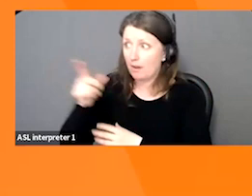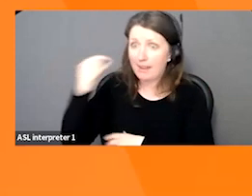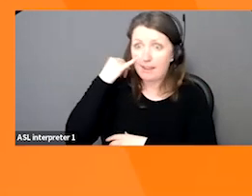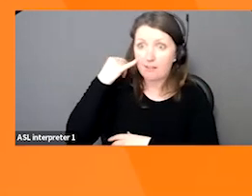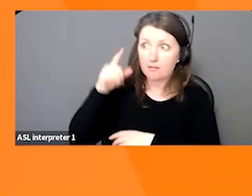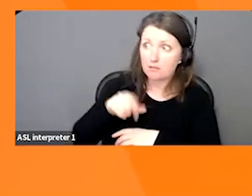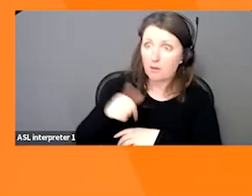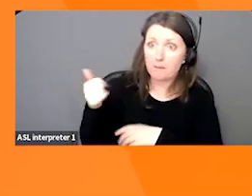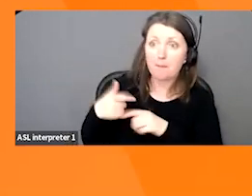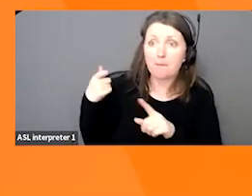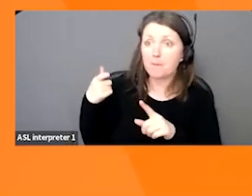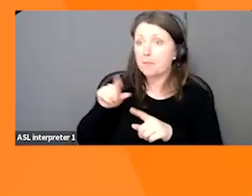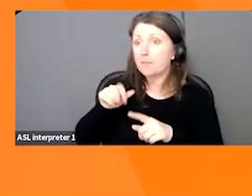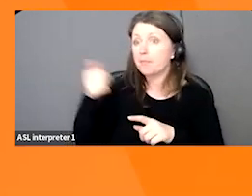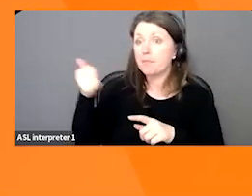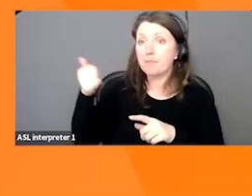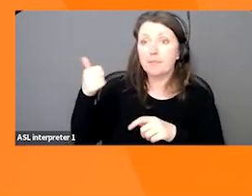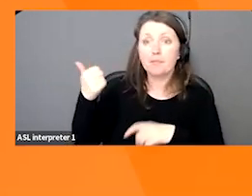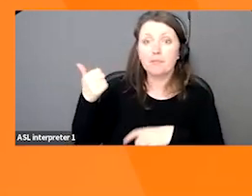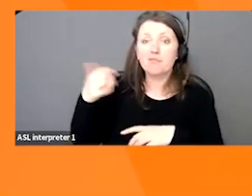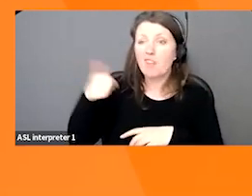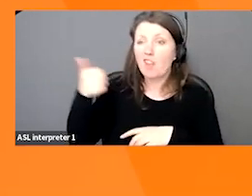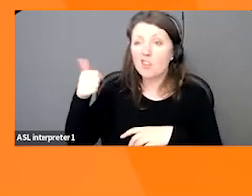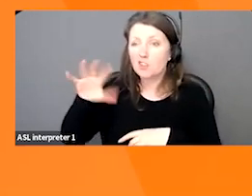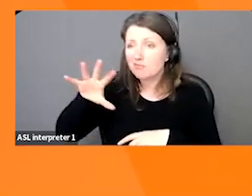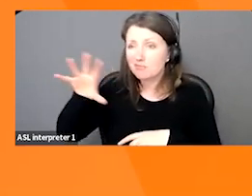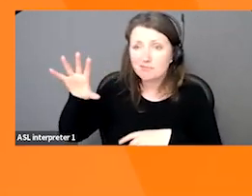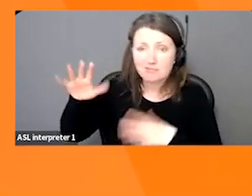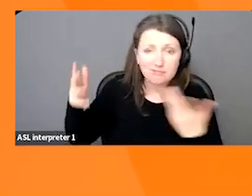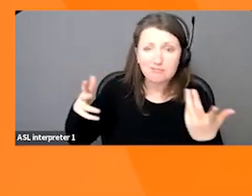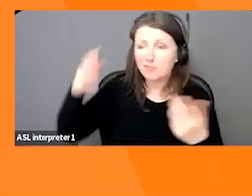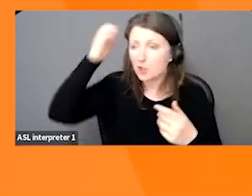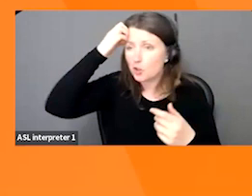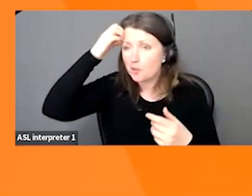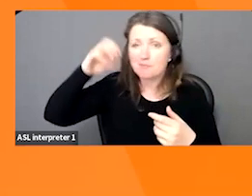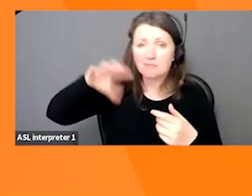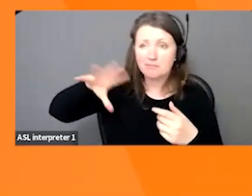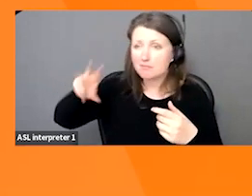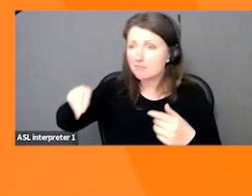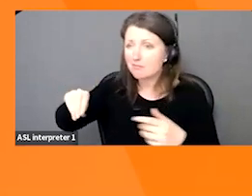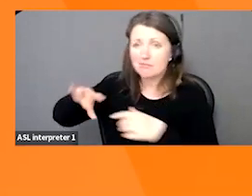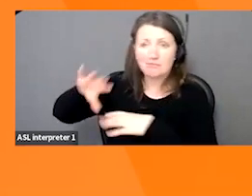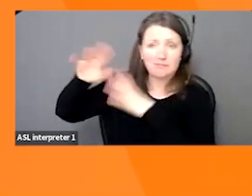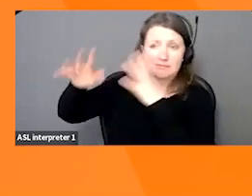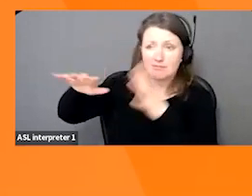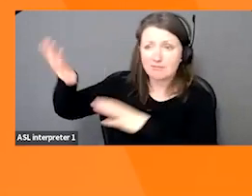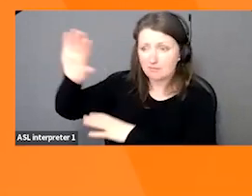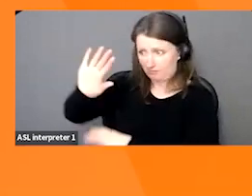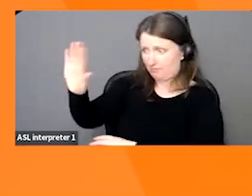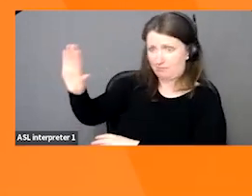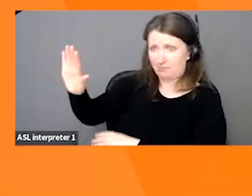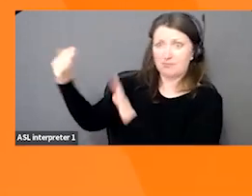want to have that container identified. It is a different digit, different barcode that's added on there,